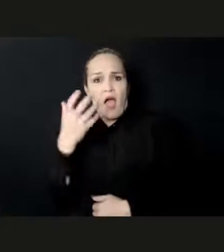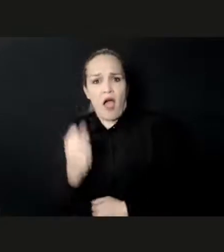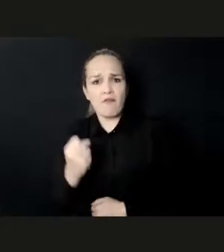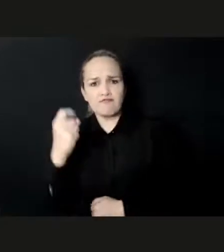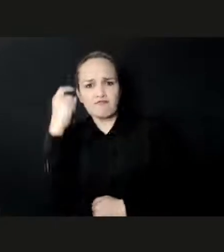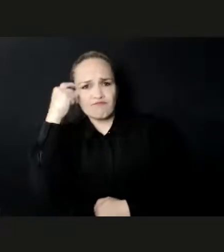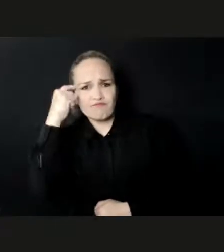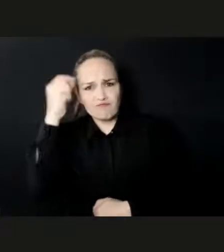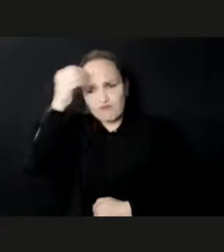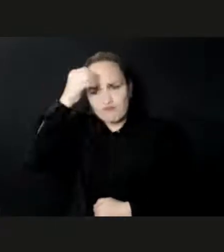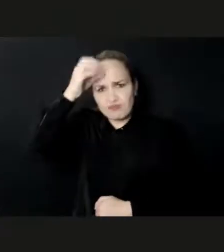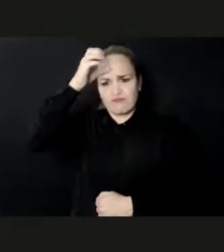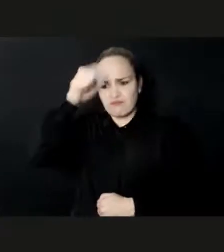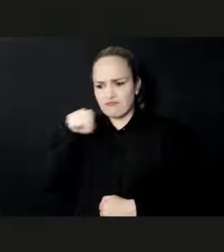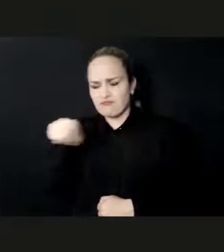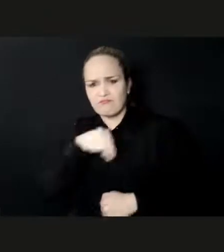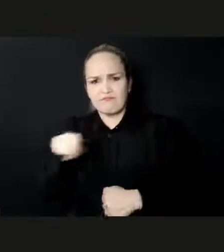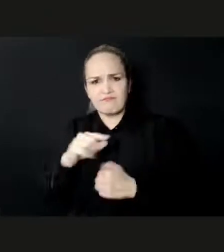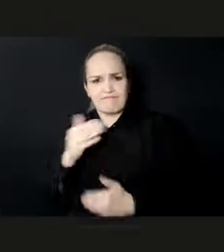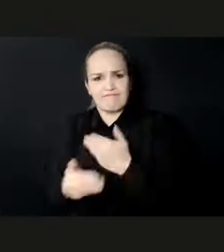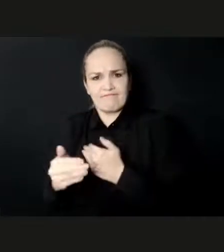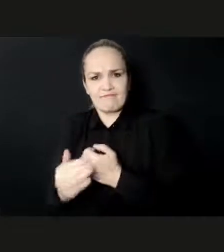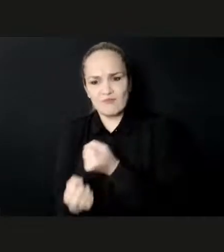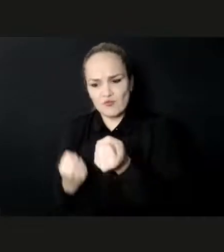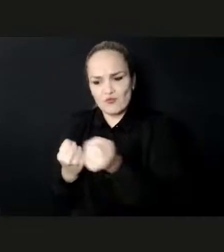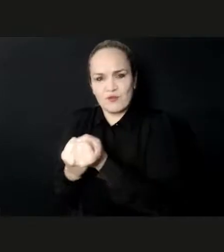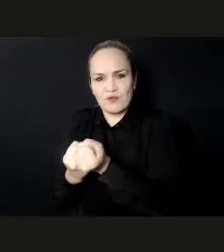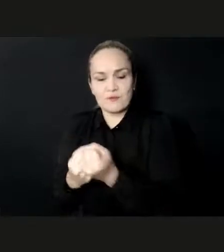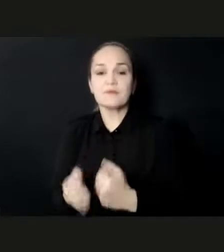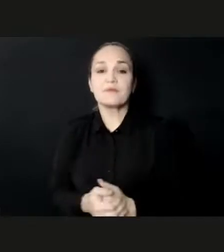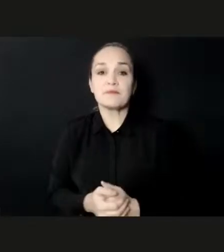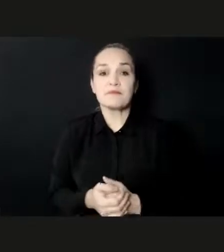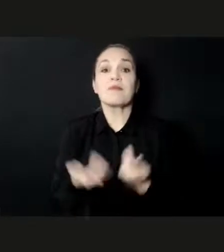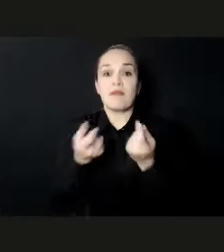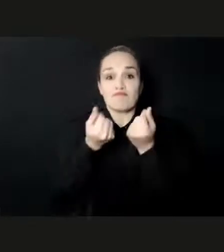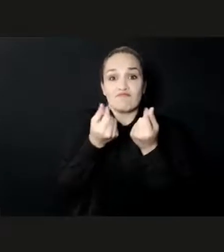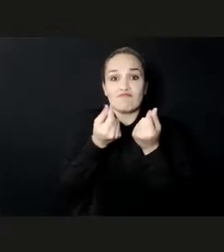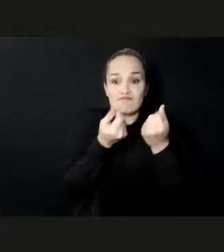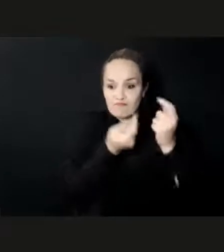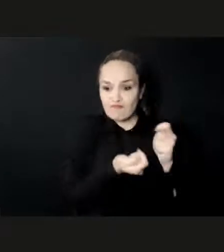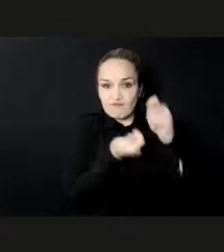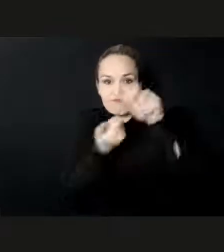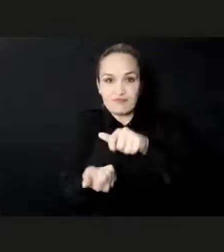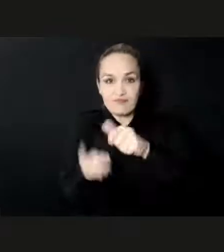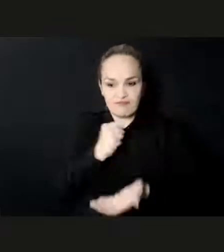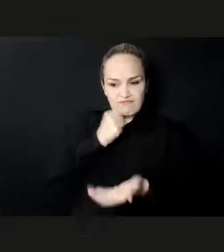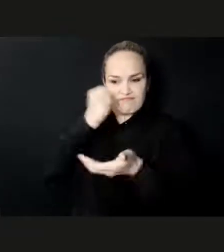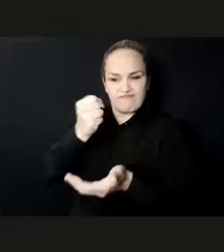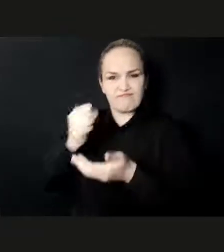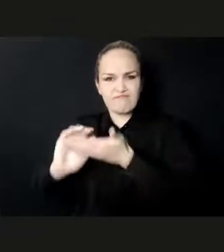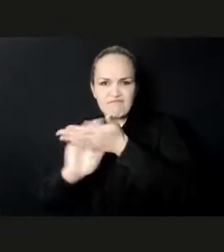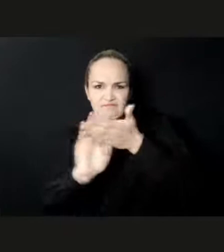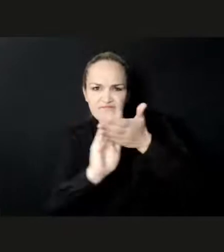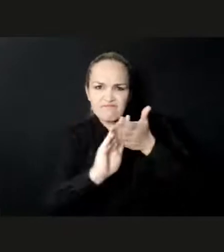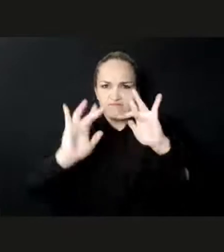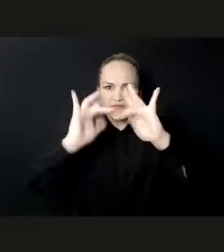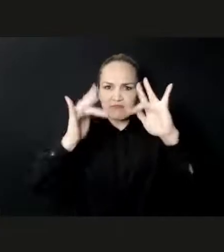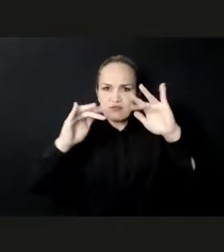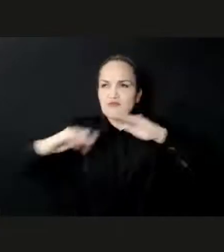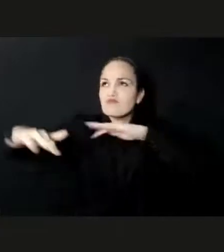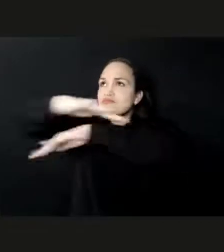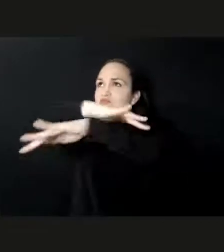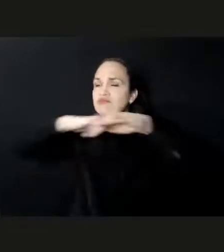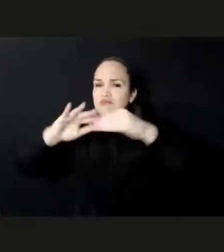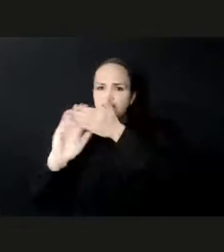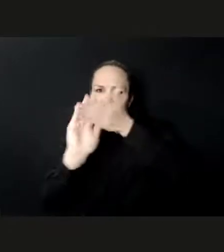investment in digital infrastructure. To overcome these issues, we need to put in place a comprehensive package